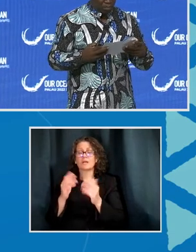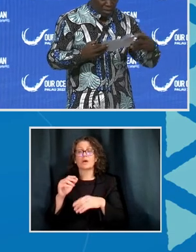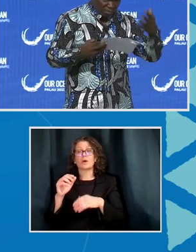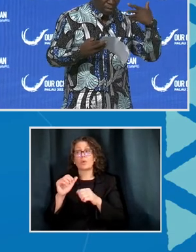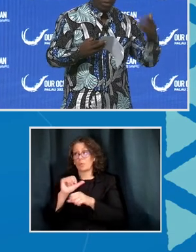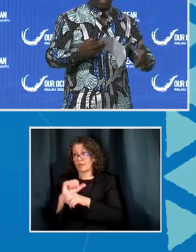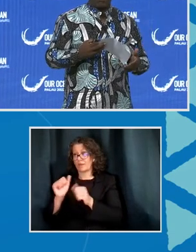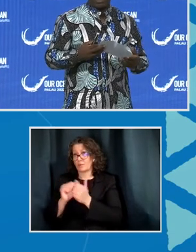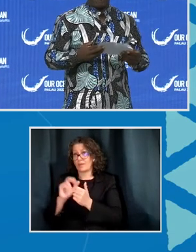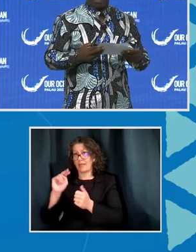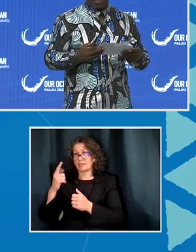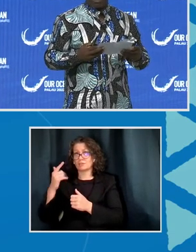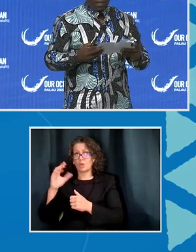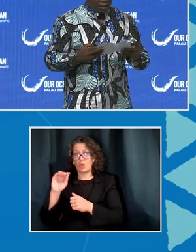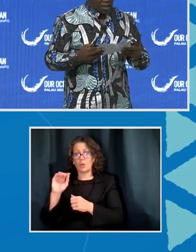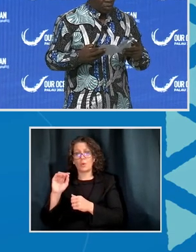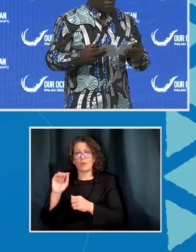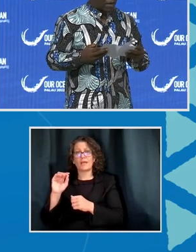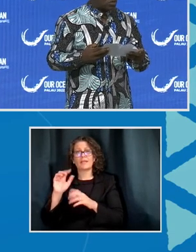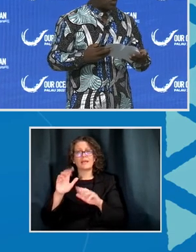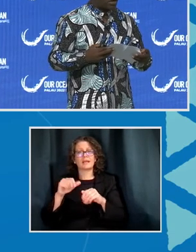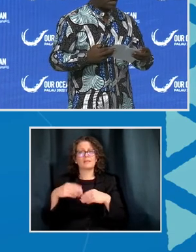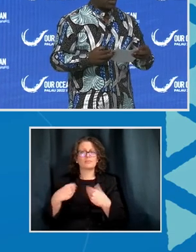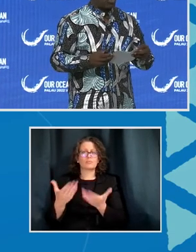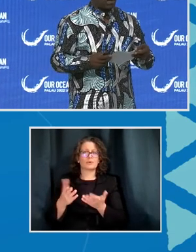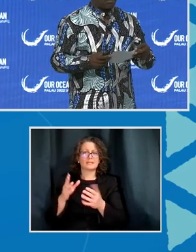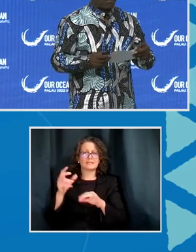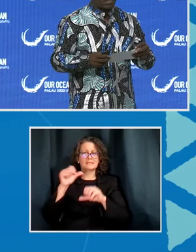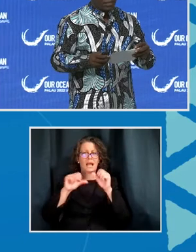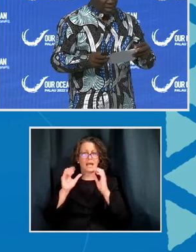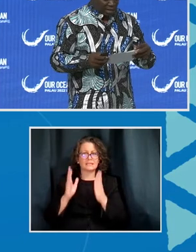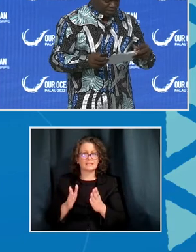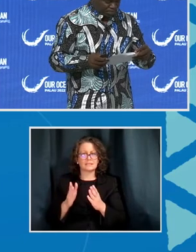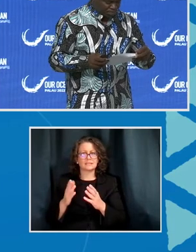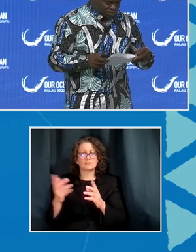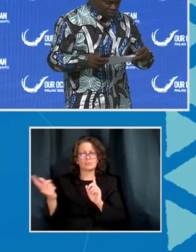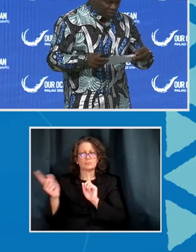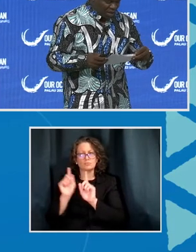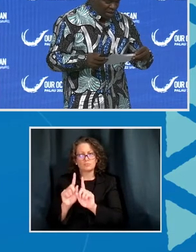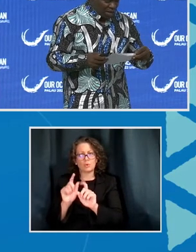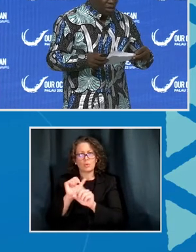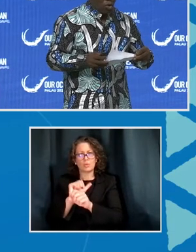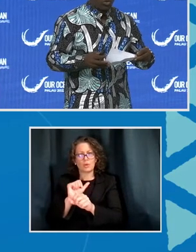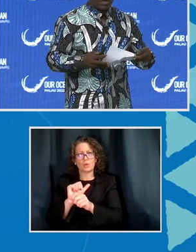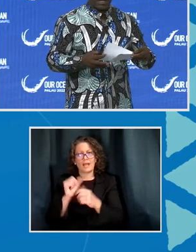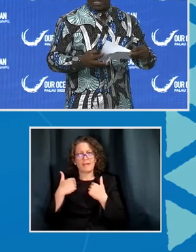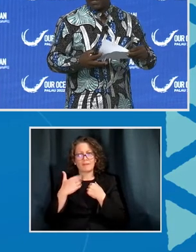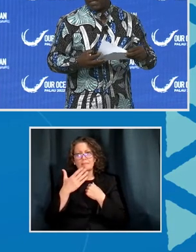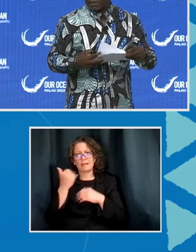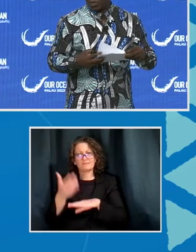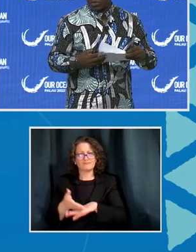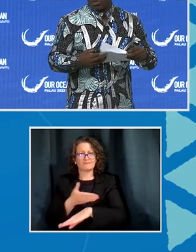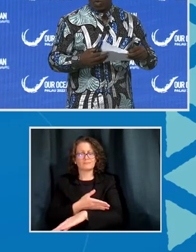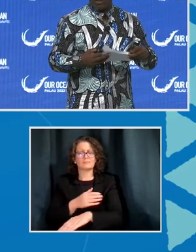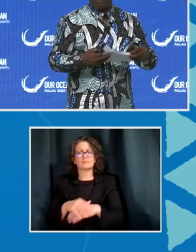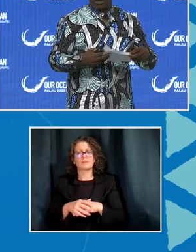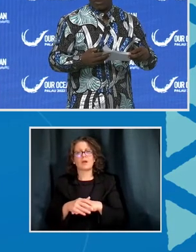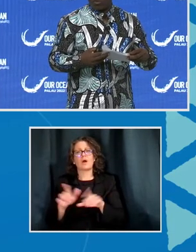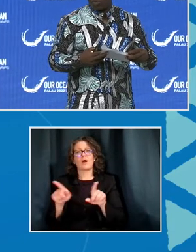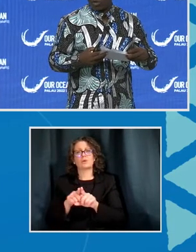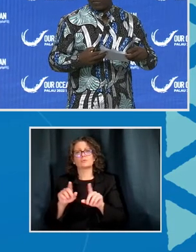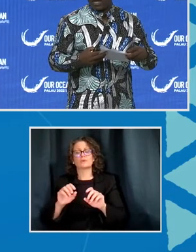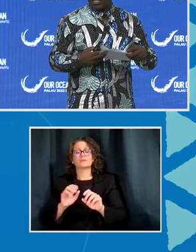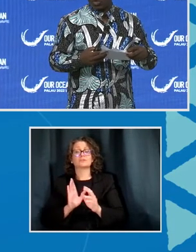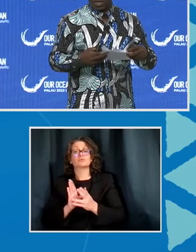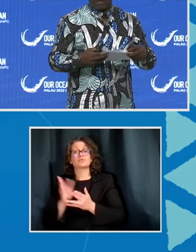bring scientists with us to work in order to have better data. Also the transparency boost. Working